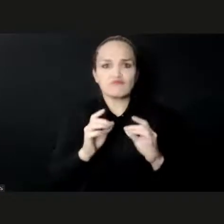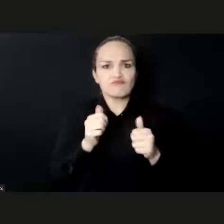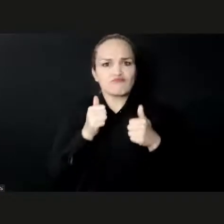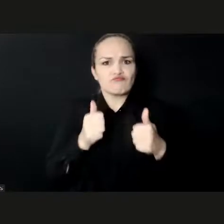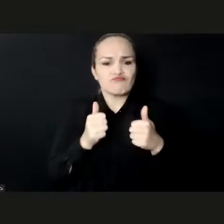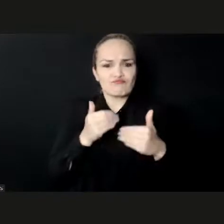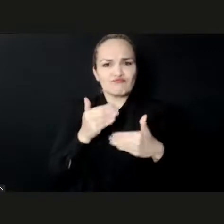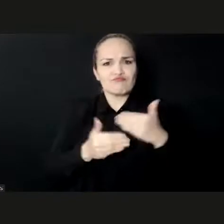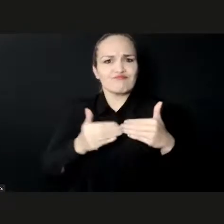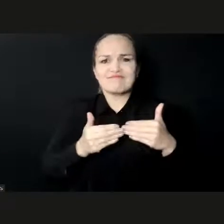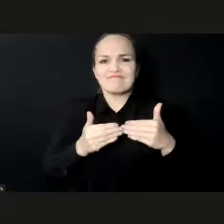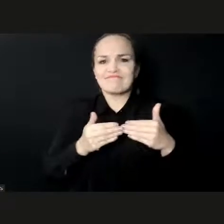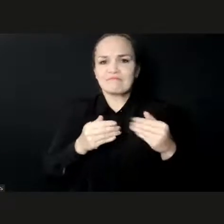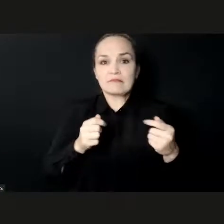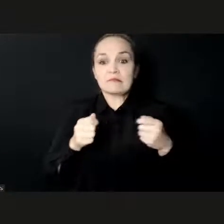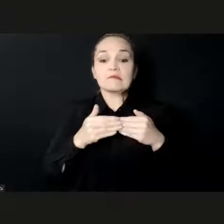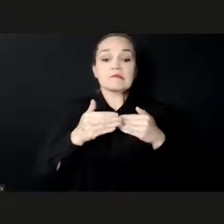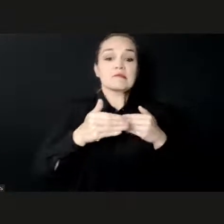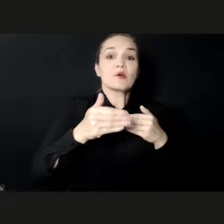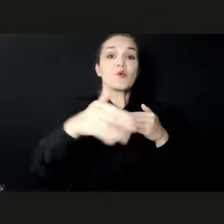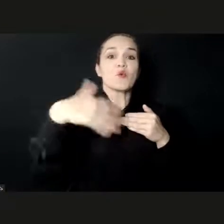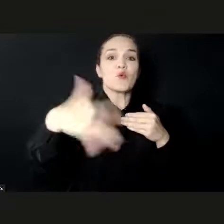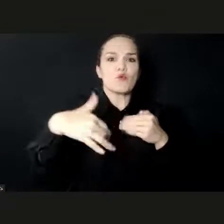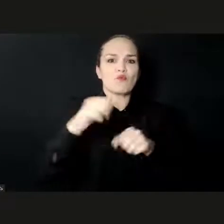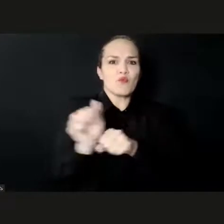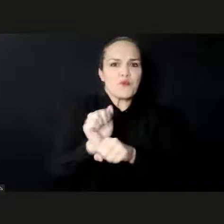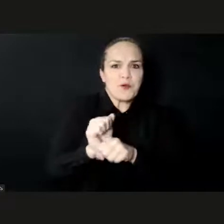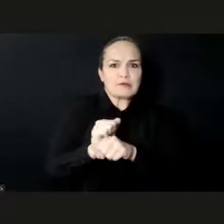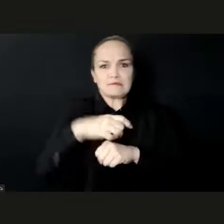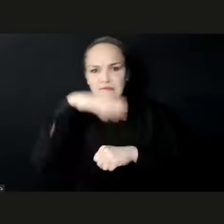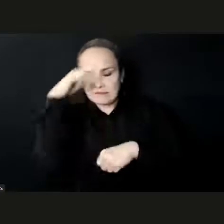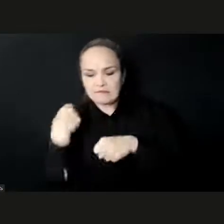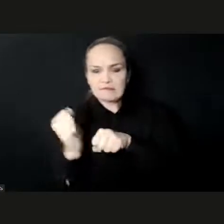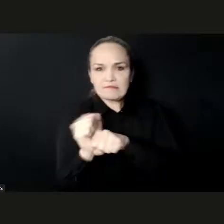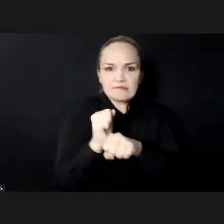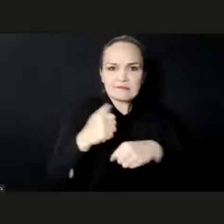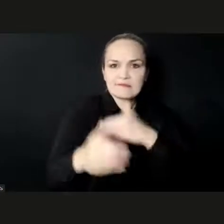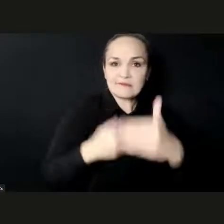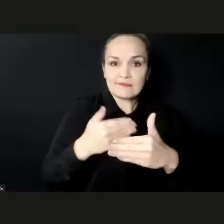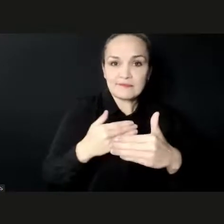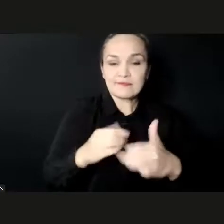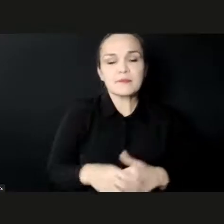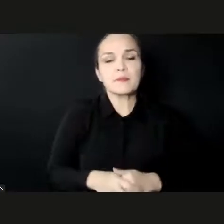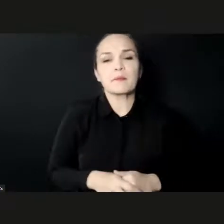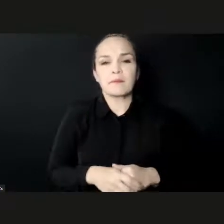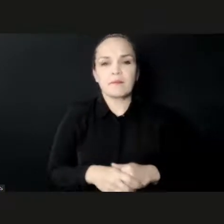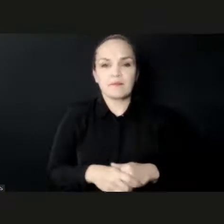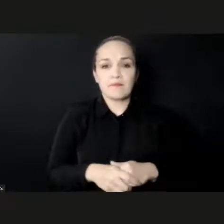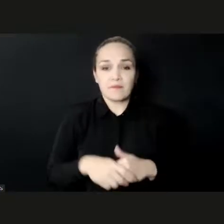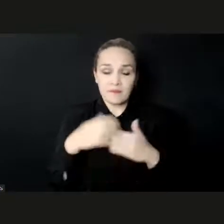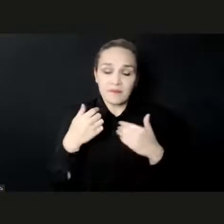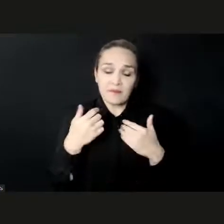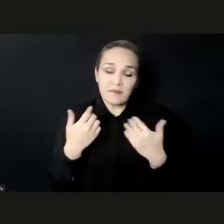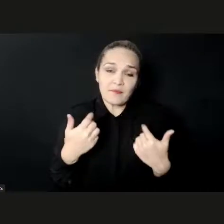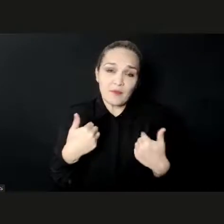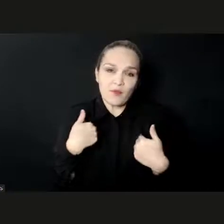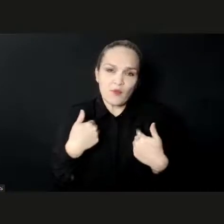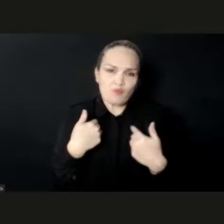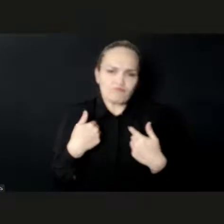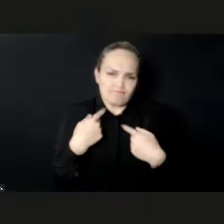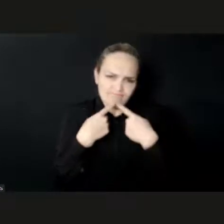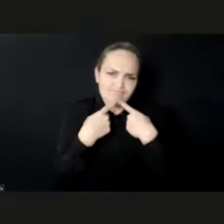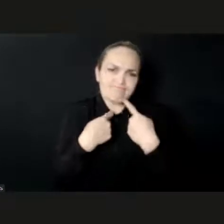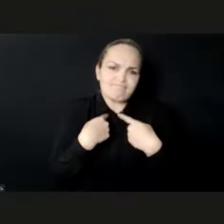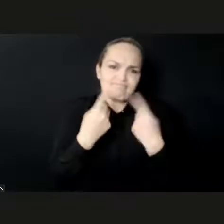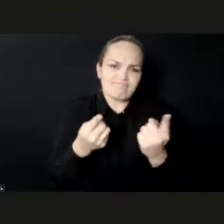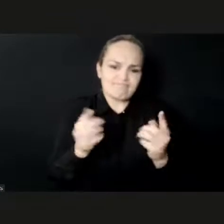underestimated. So I'd like to conclude my remarks here with the assurance that ANCTAD